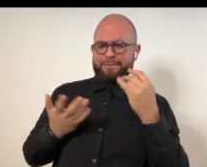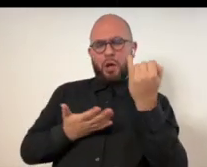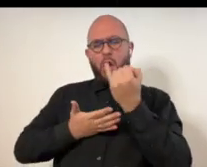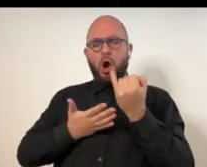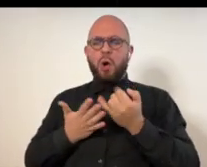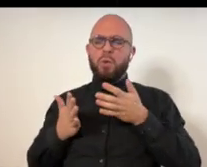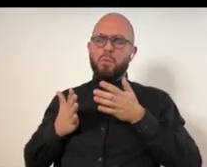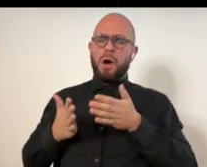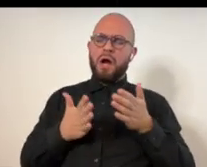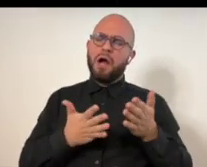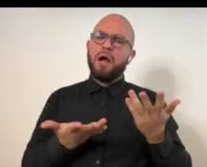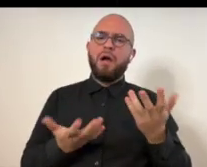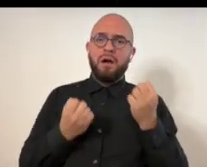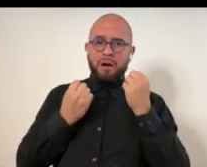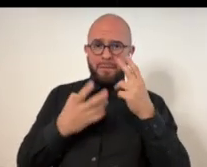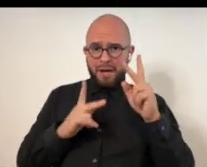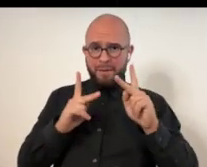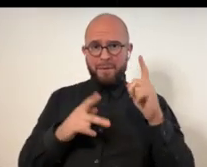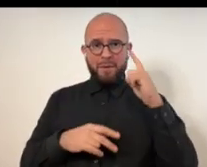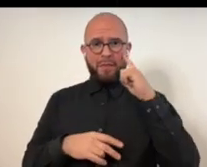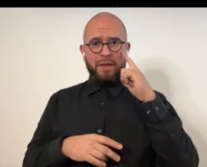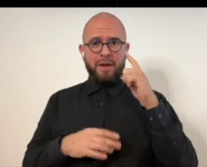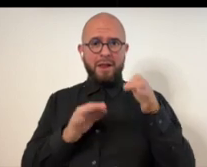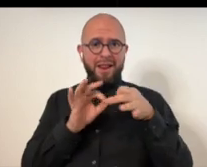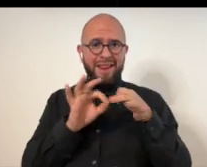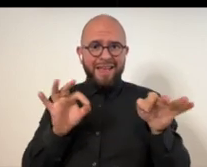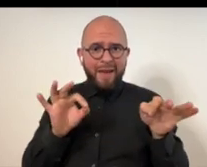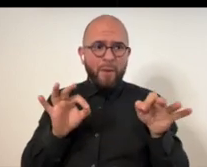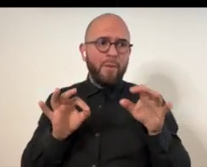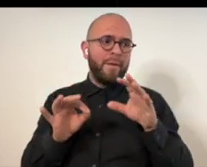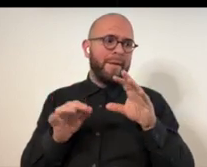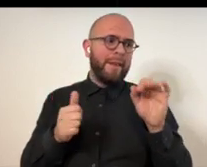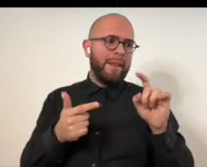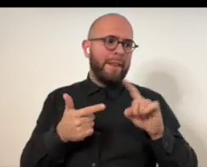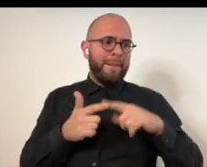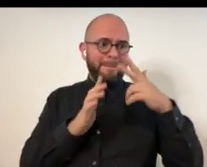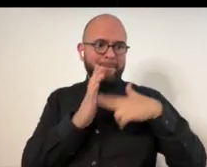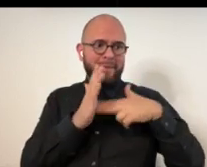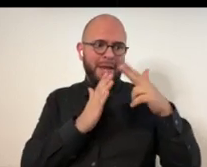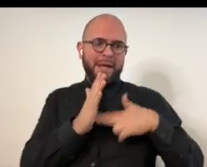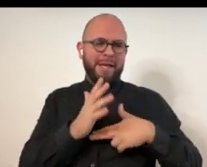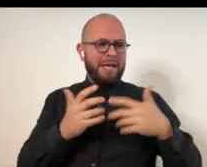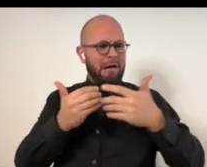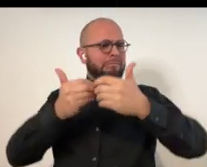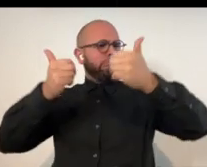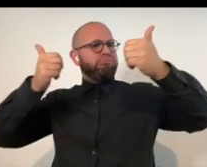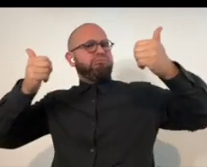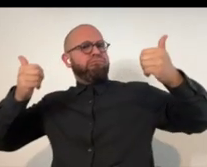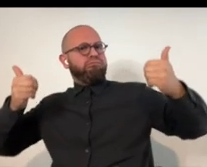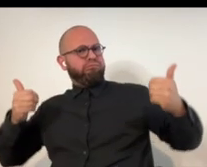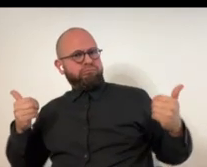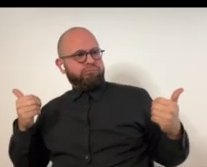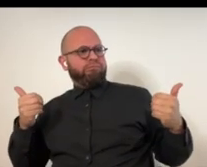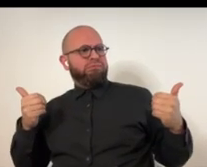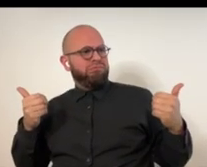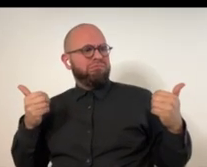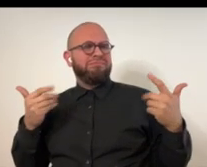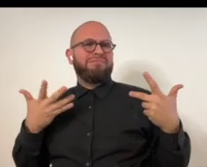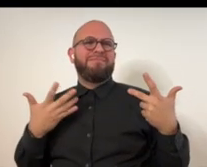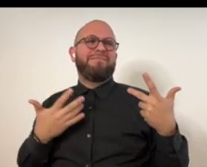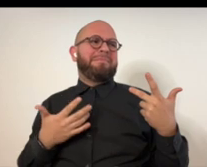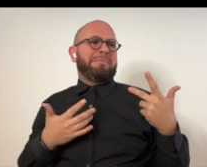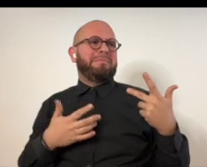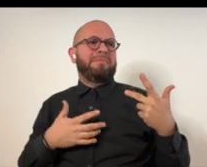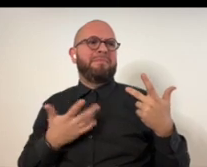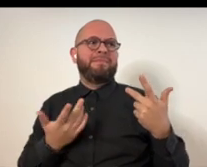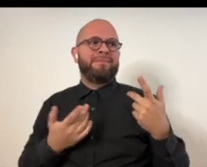the idea into it in an artful way. You know, there's a lot of people who think that language and